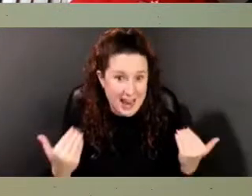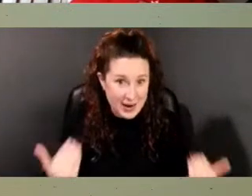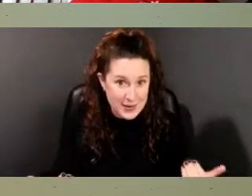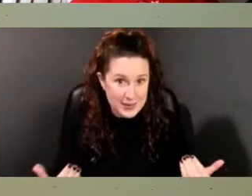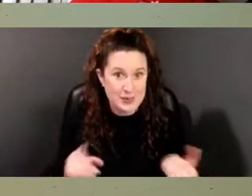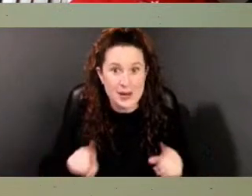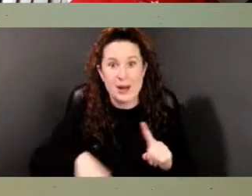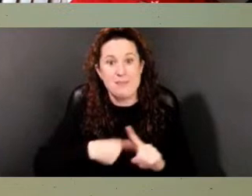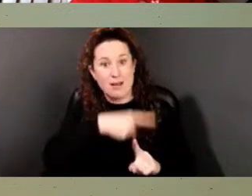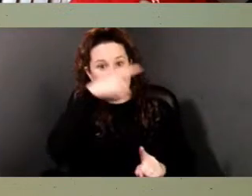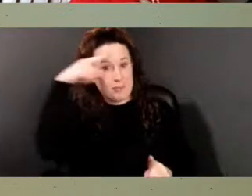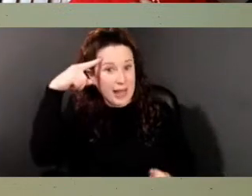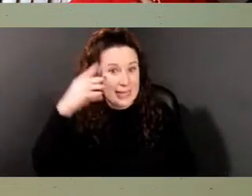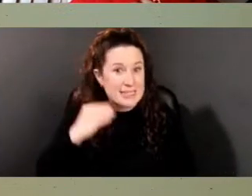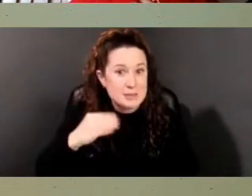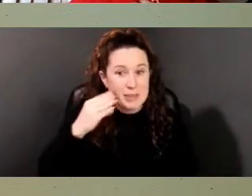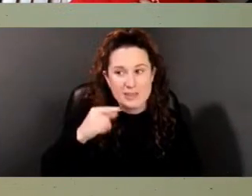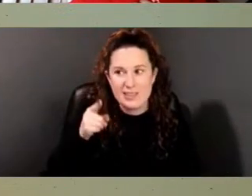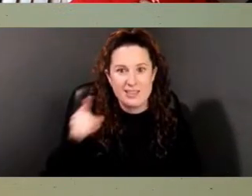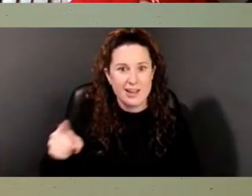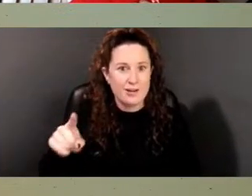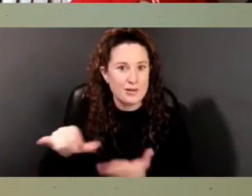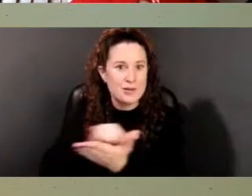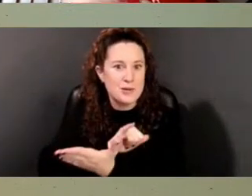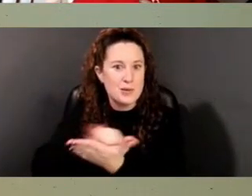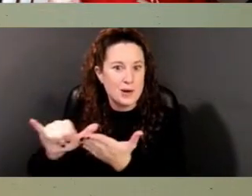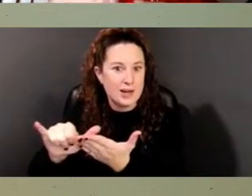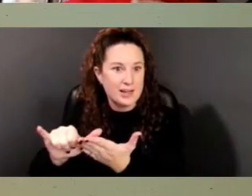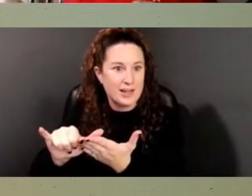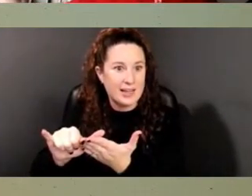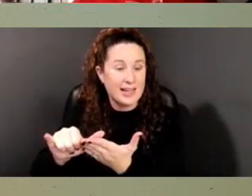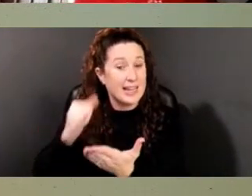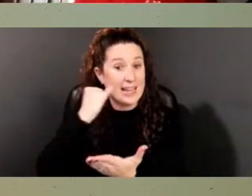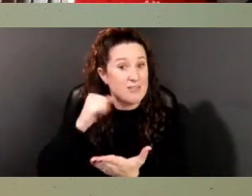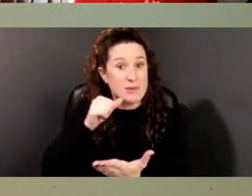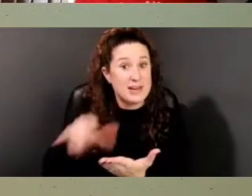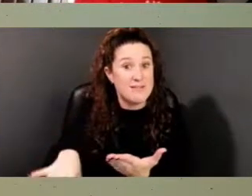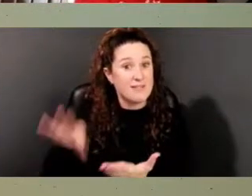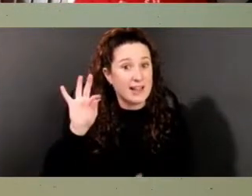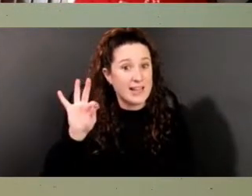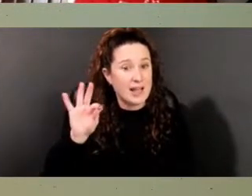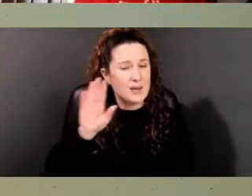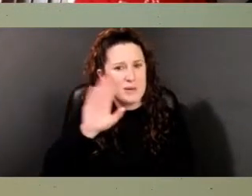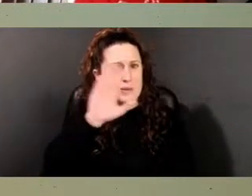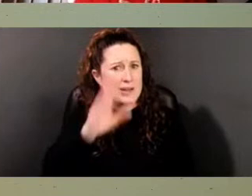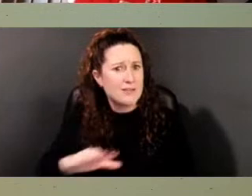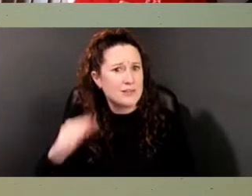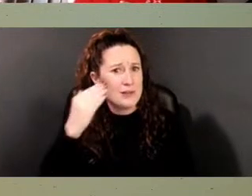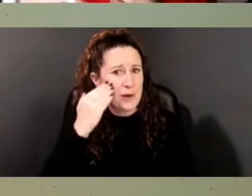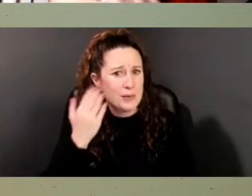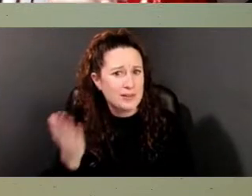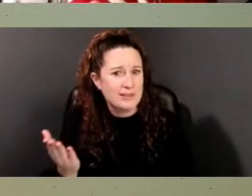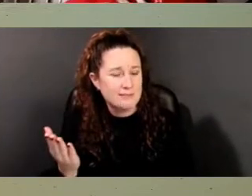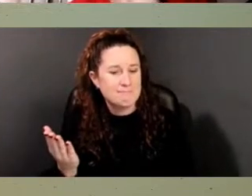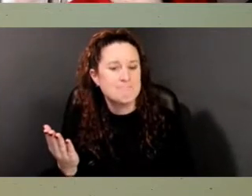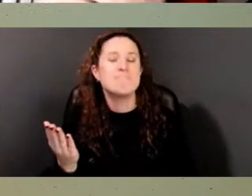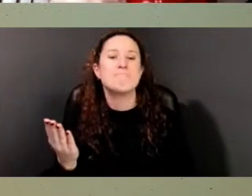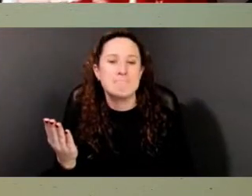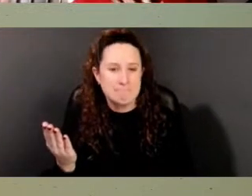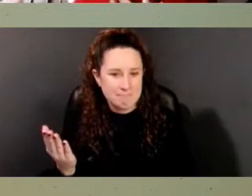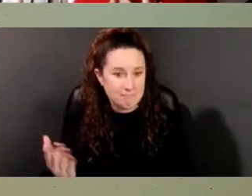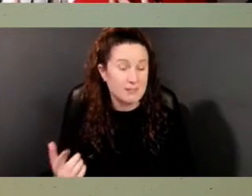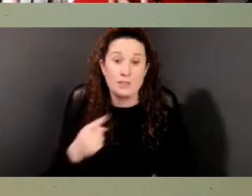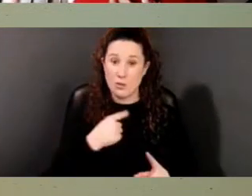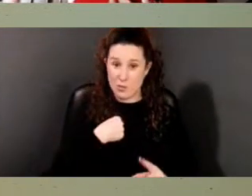black experience in New York. We would have never known this if that research hadn't been done. Um, and so there was a fight